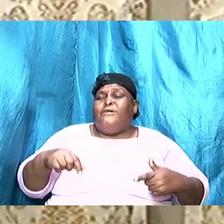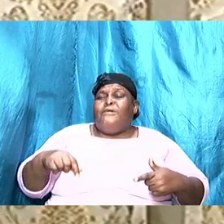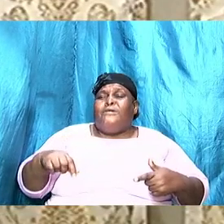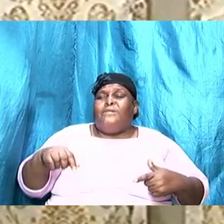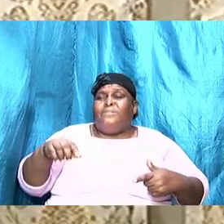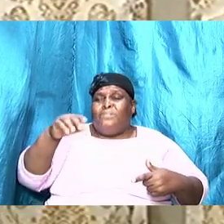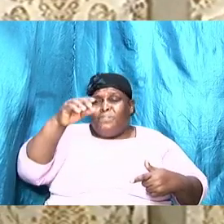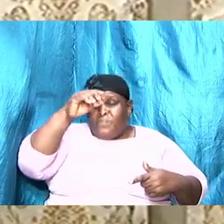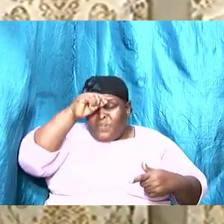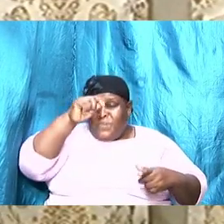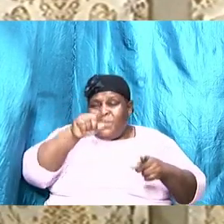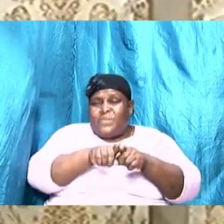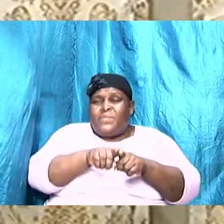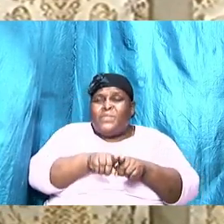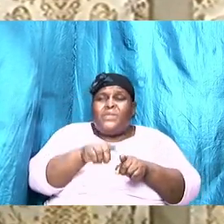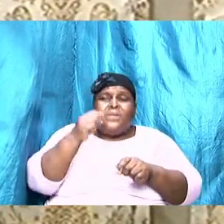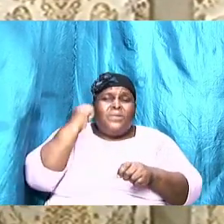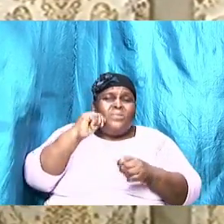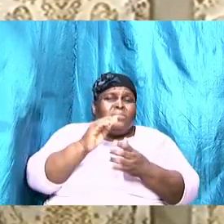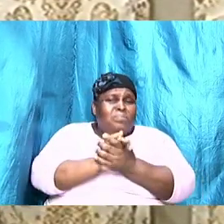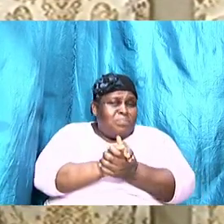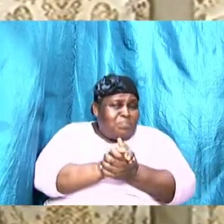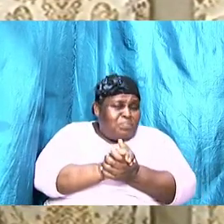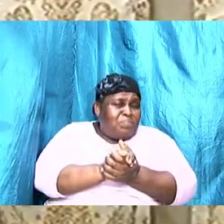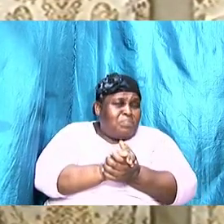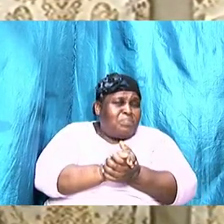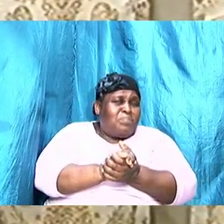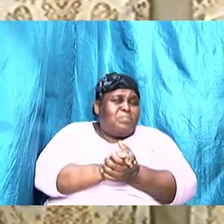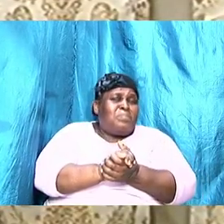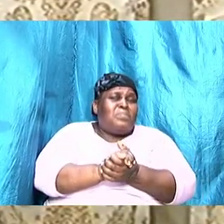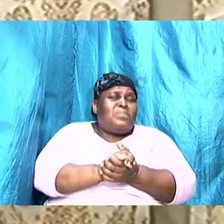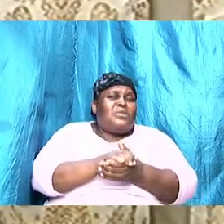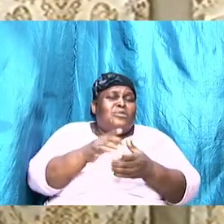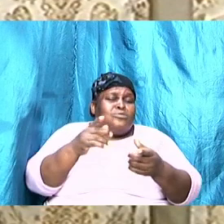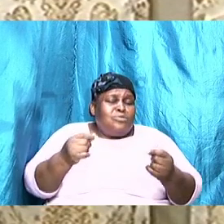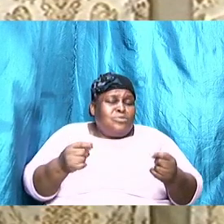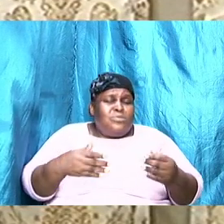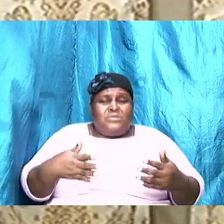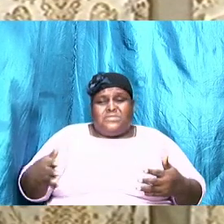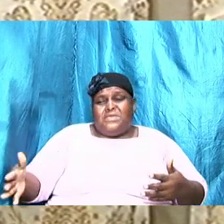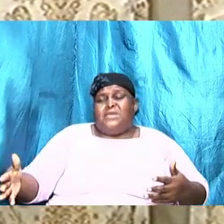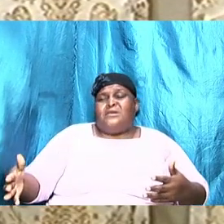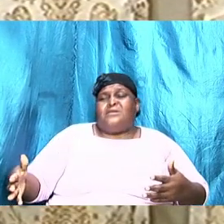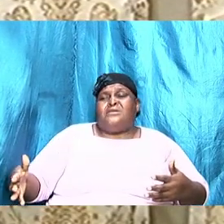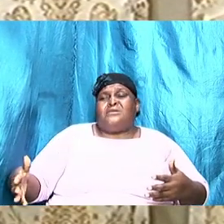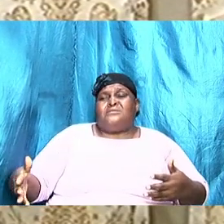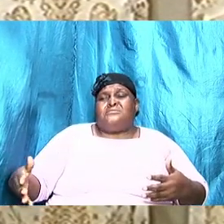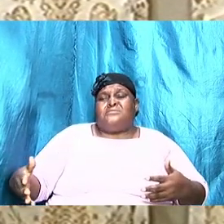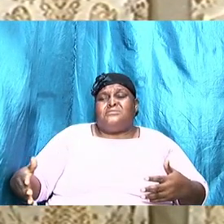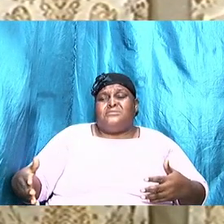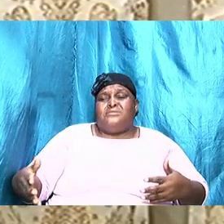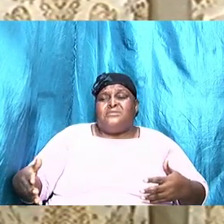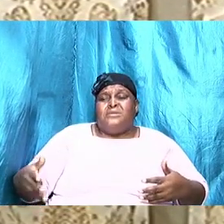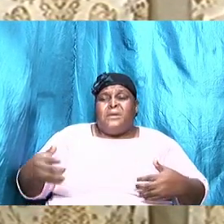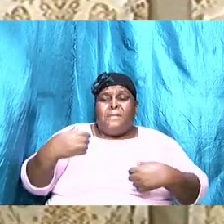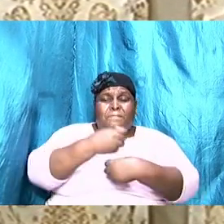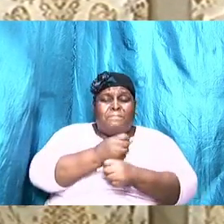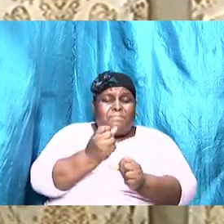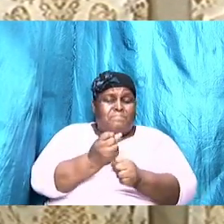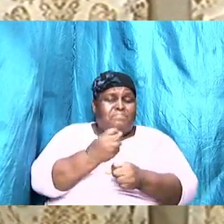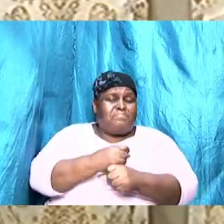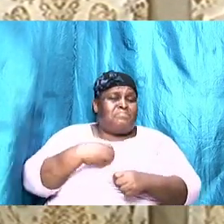other, when we do things to make sure that our spouses are happy and comfortable,